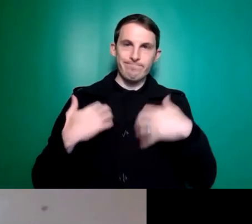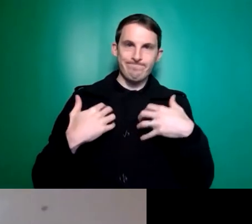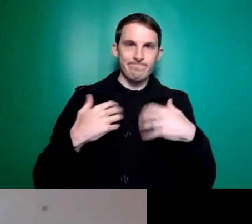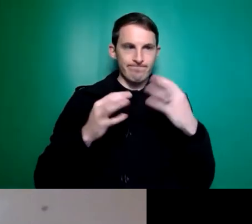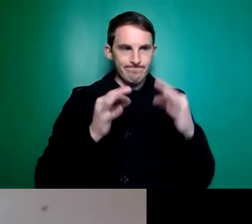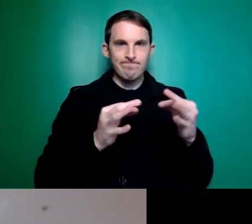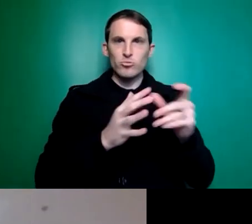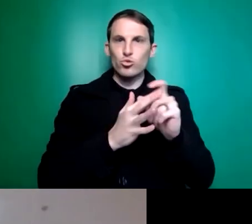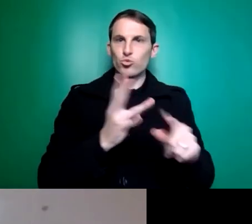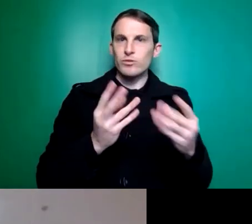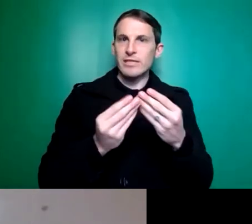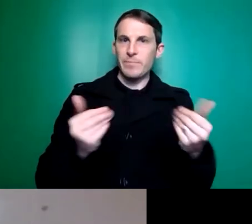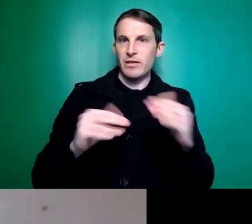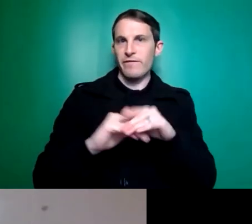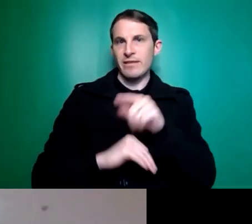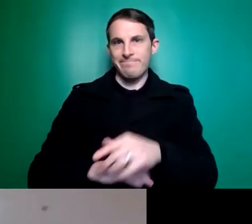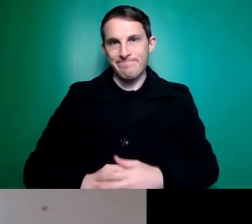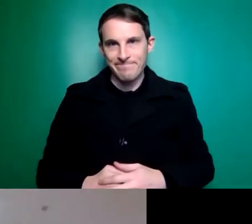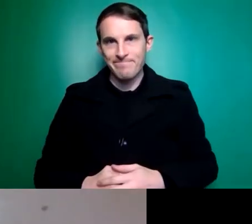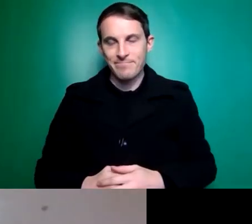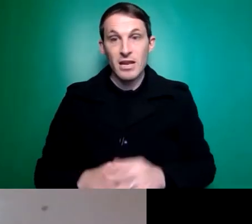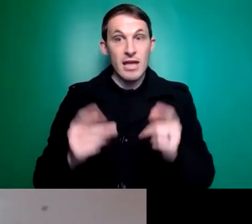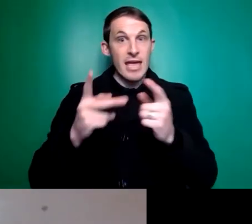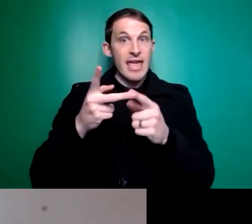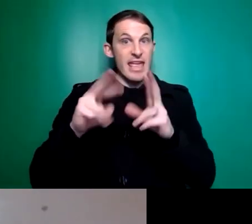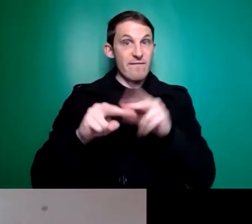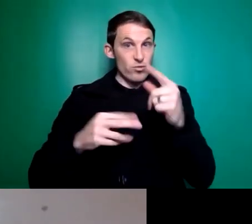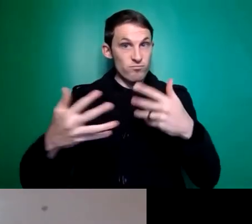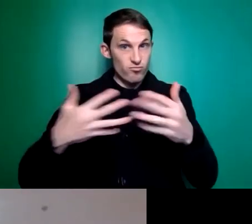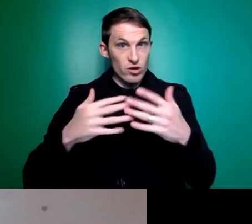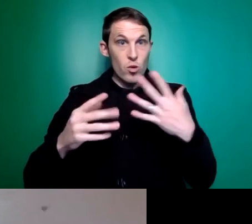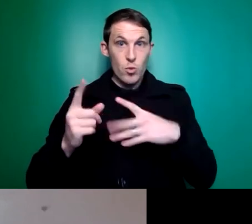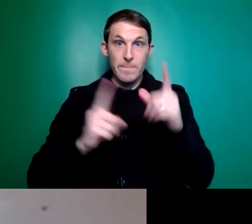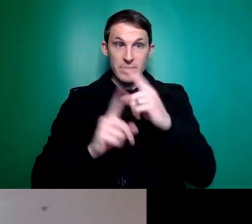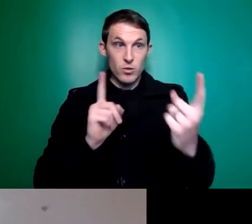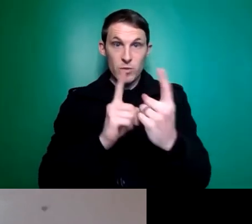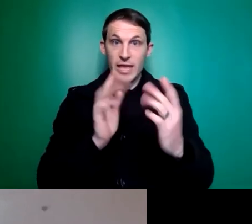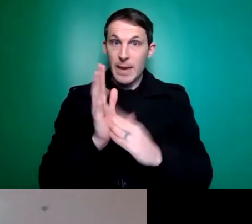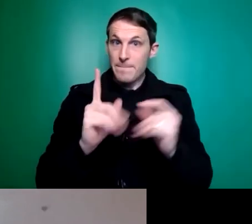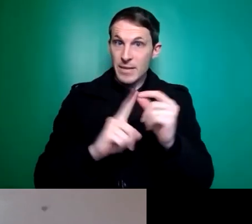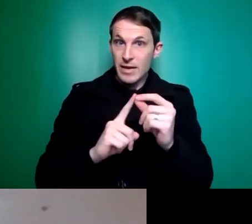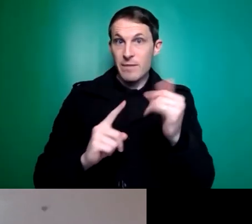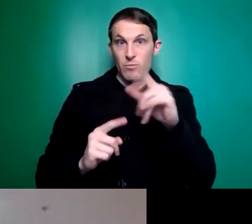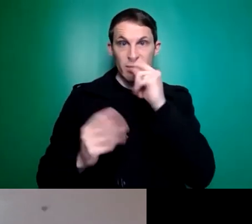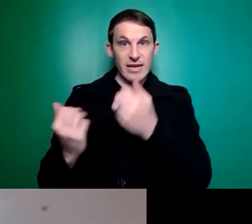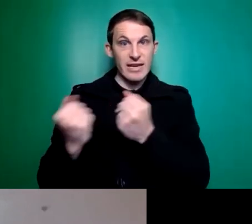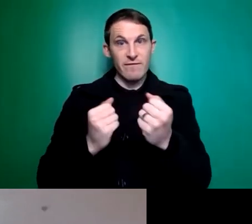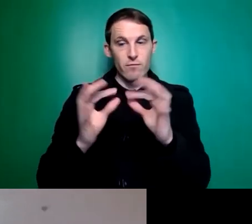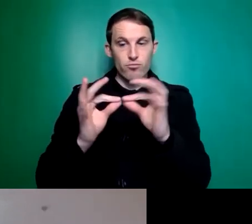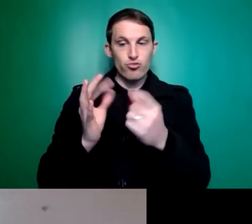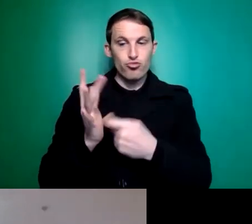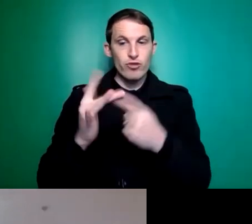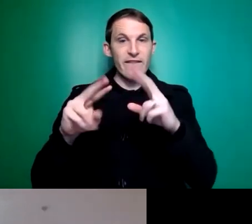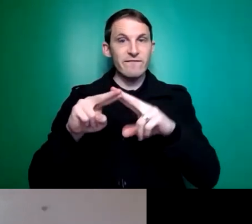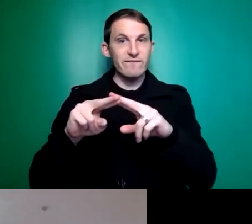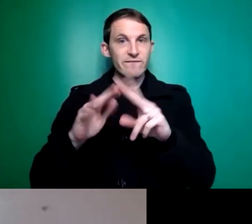outline that if you can. If you decide to arrange a meeting with your MP, you might like to provide them with a copy of the briefing paper we've developed